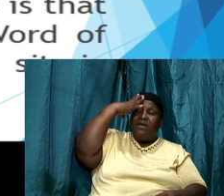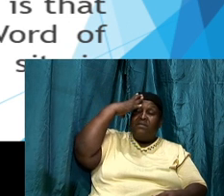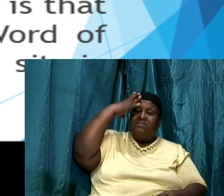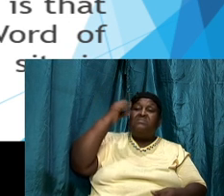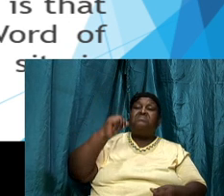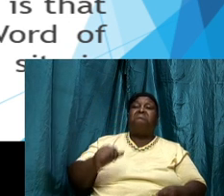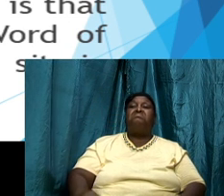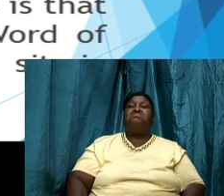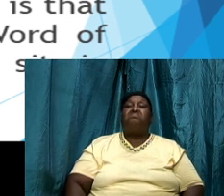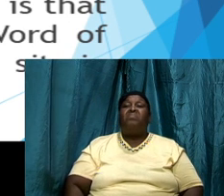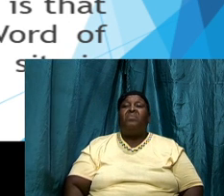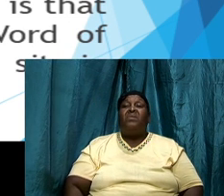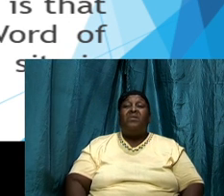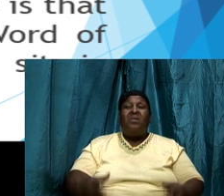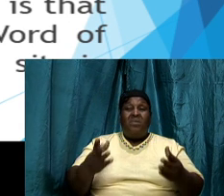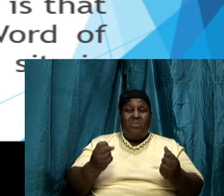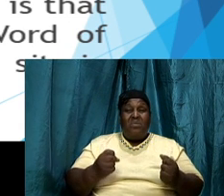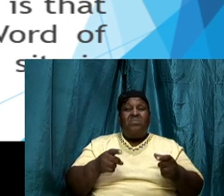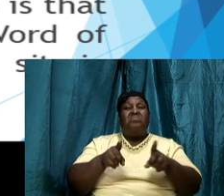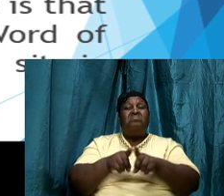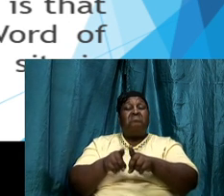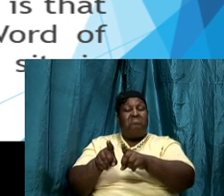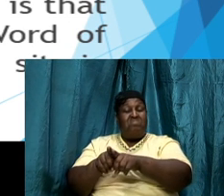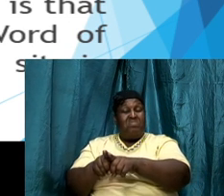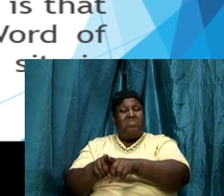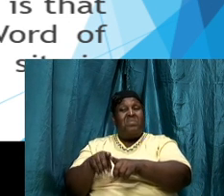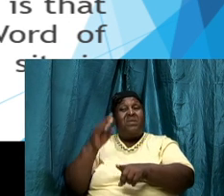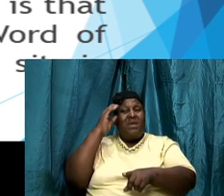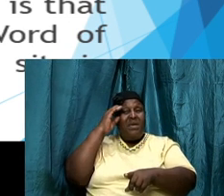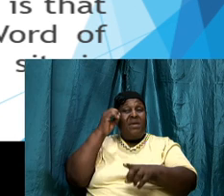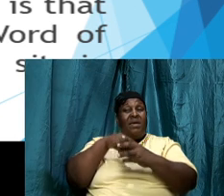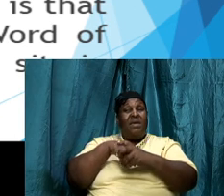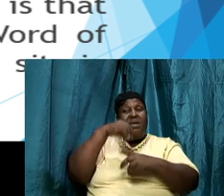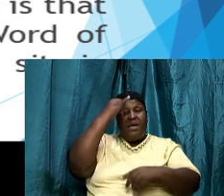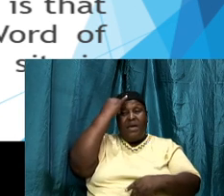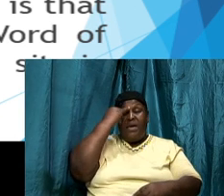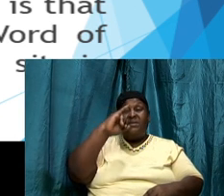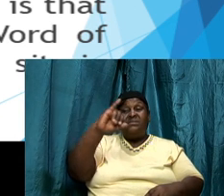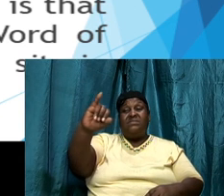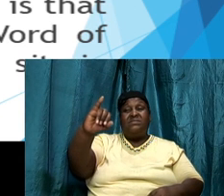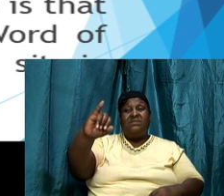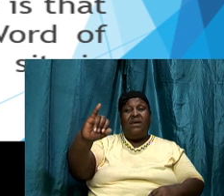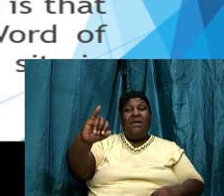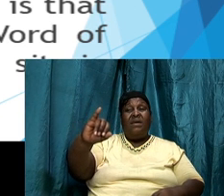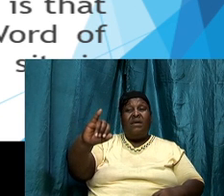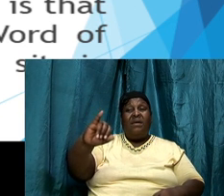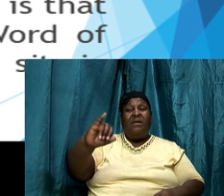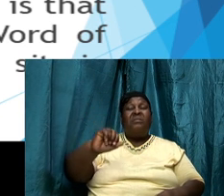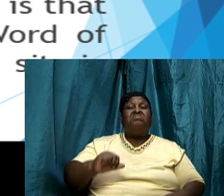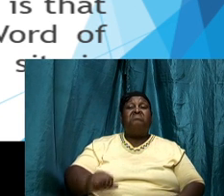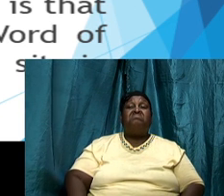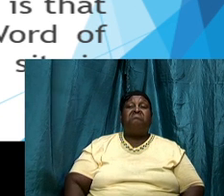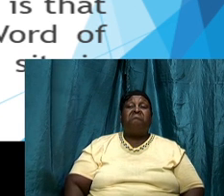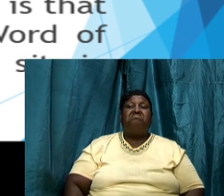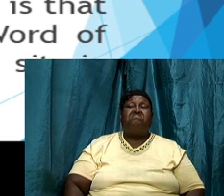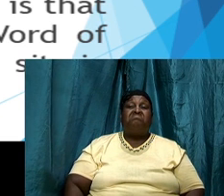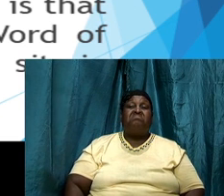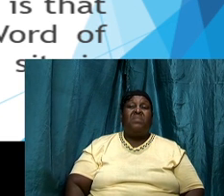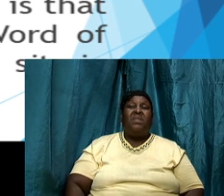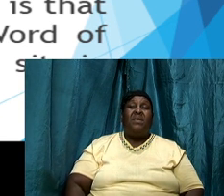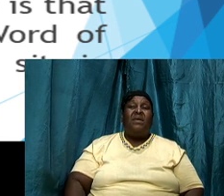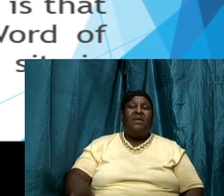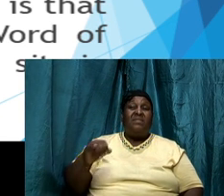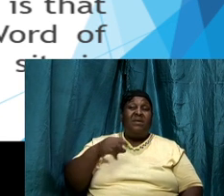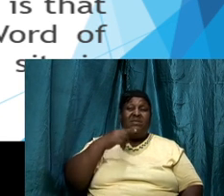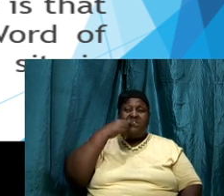want us to also note that in Isaiah chapter number 8 and verse 20 it says this if